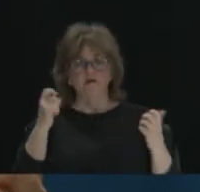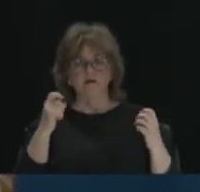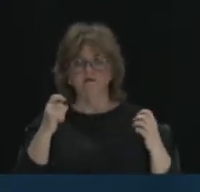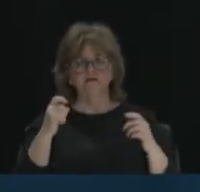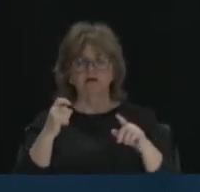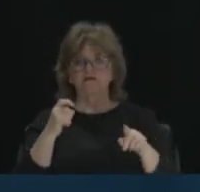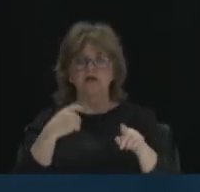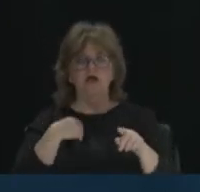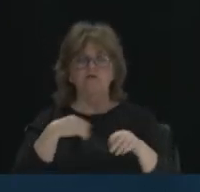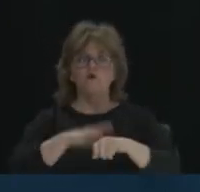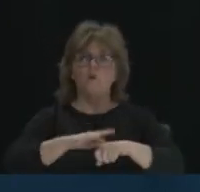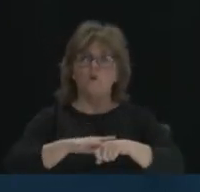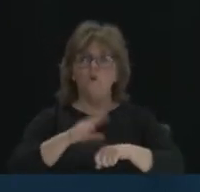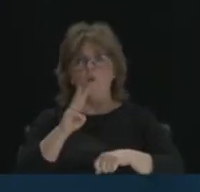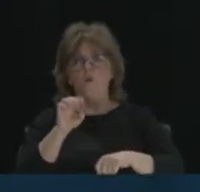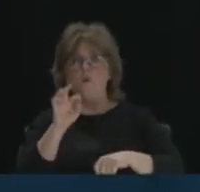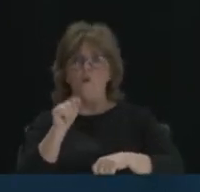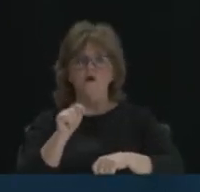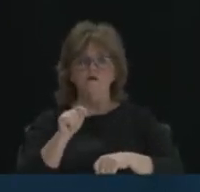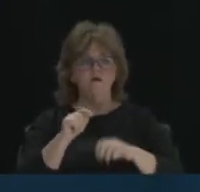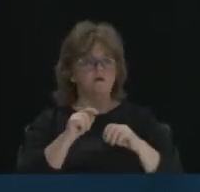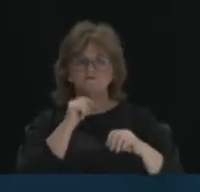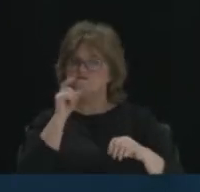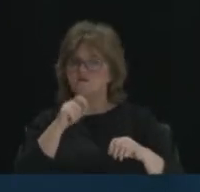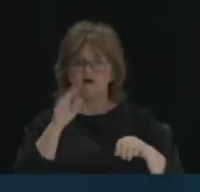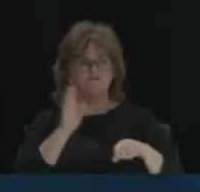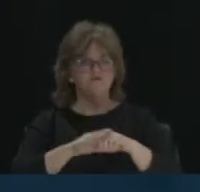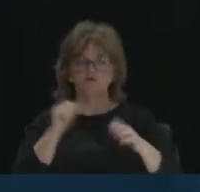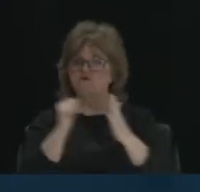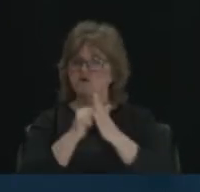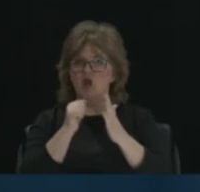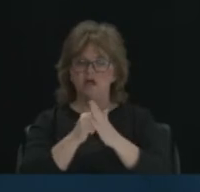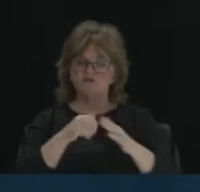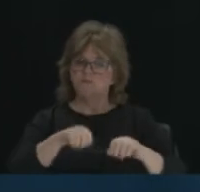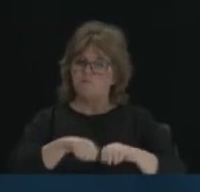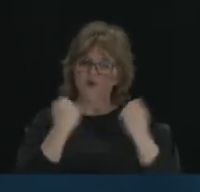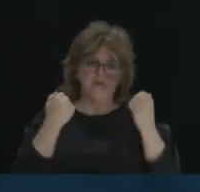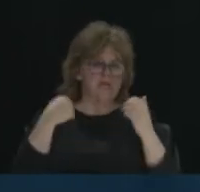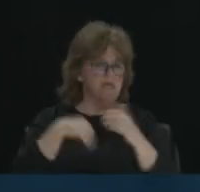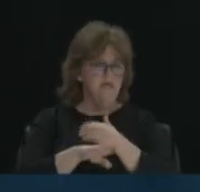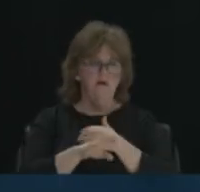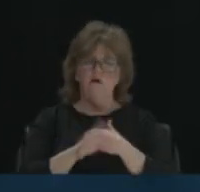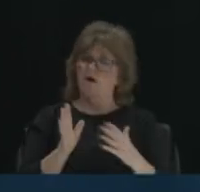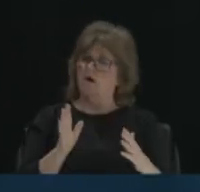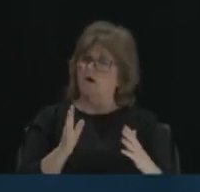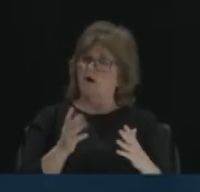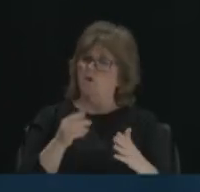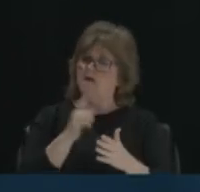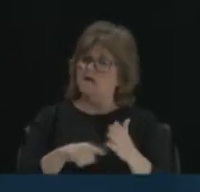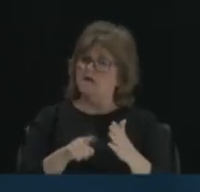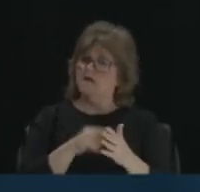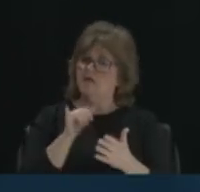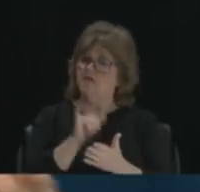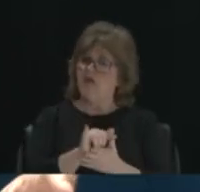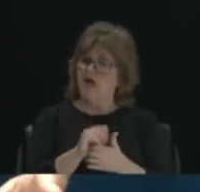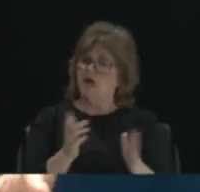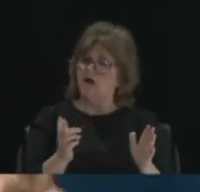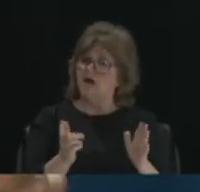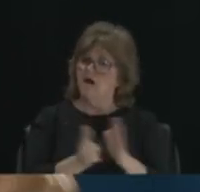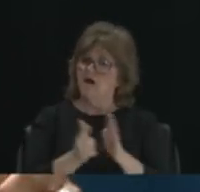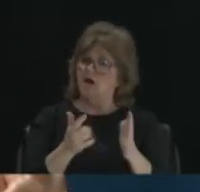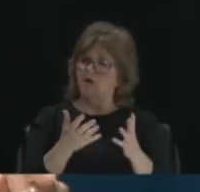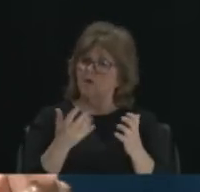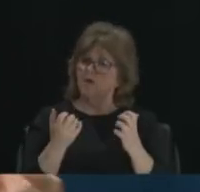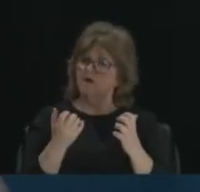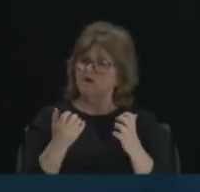warrant. And we're going to be talking with our new police chief regarding trying to get rid of no knock warrants here inside of our community. We don't want